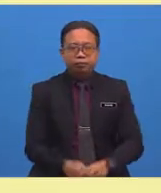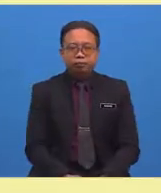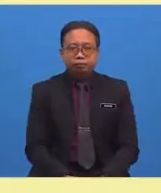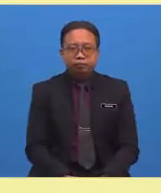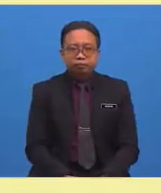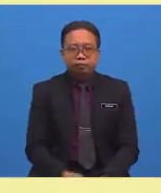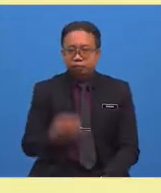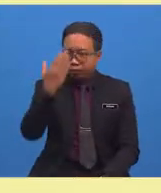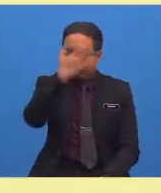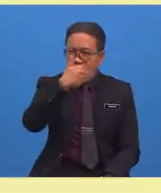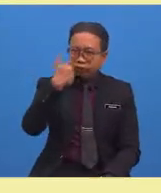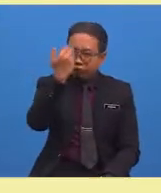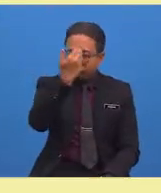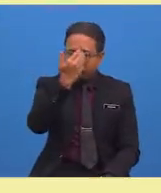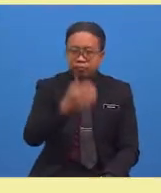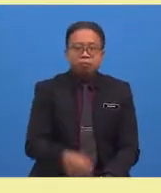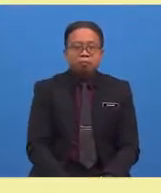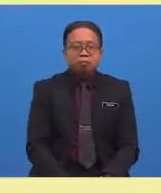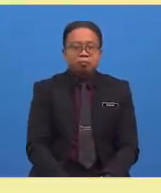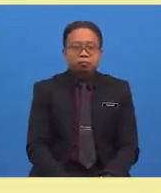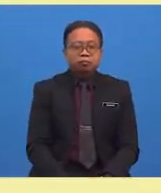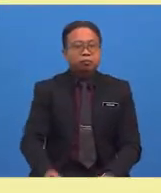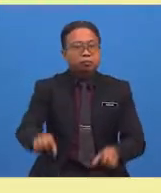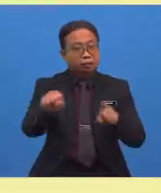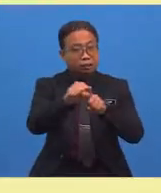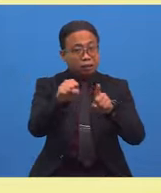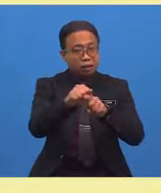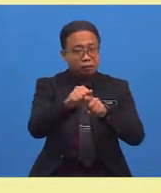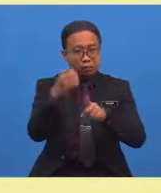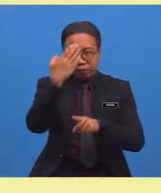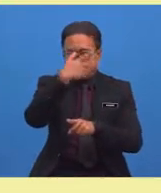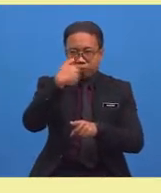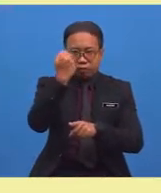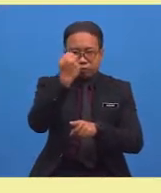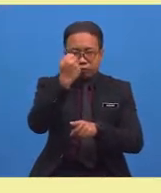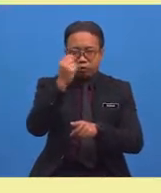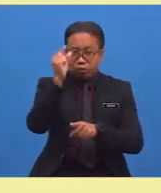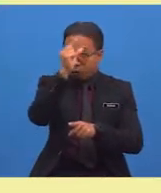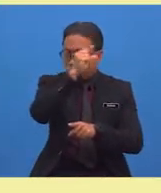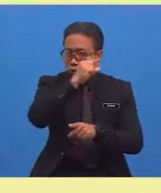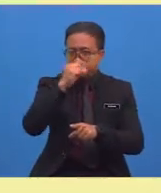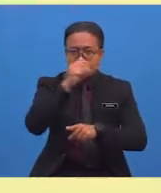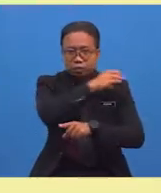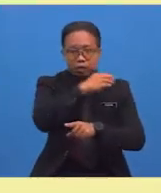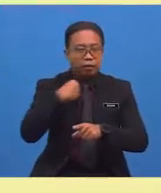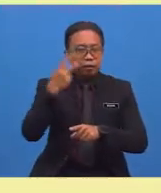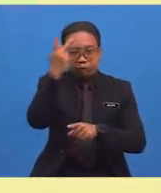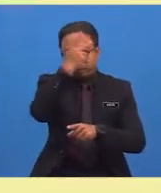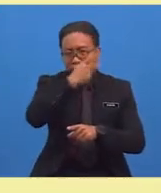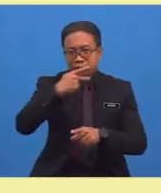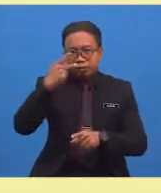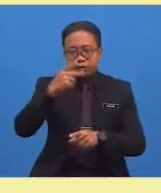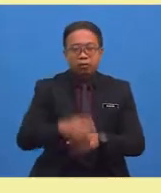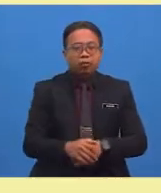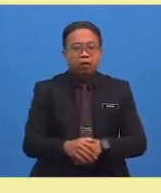Beautiful. The synonym for beautiful is gorgeous and pretty. The